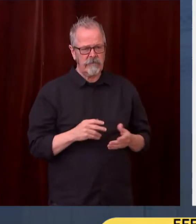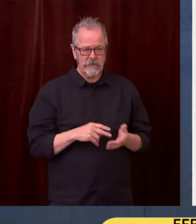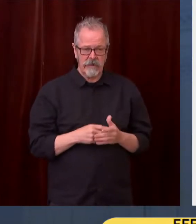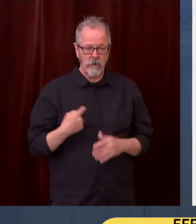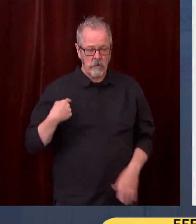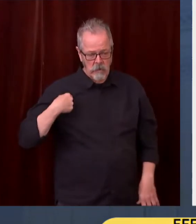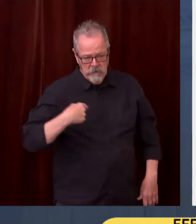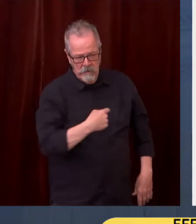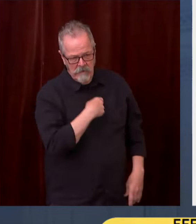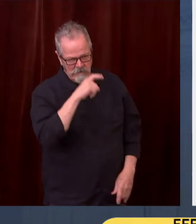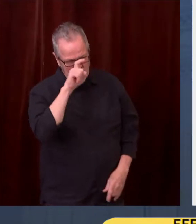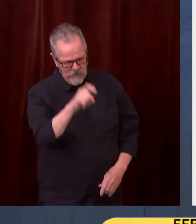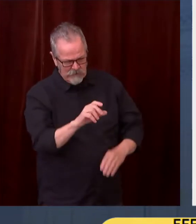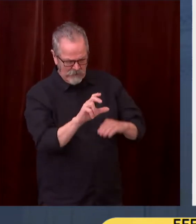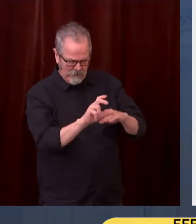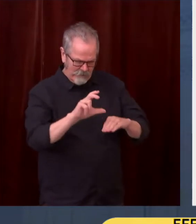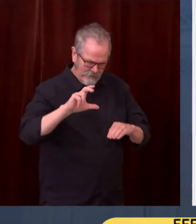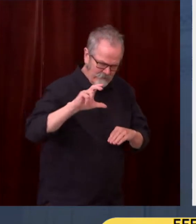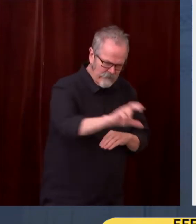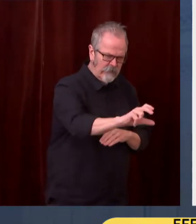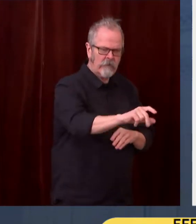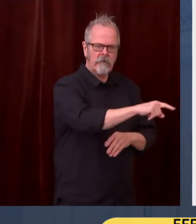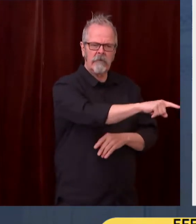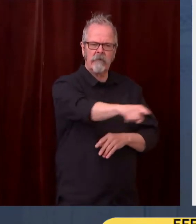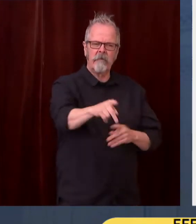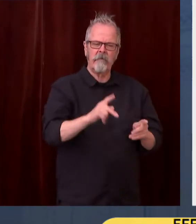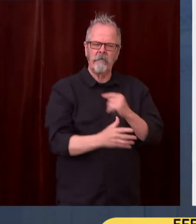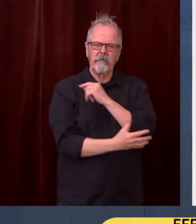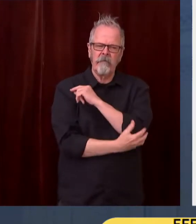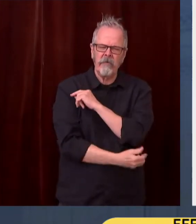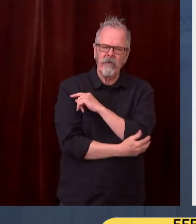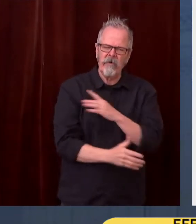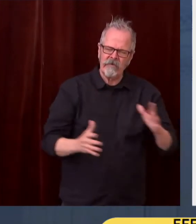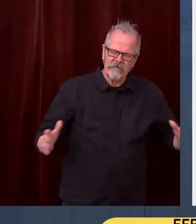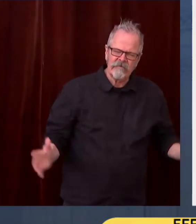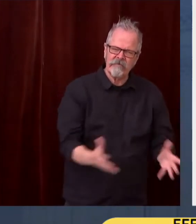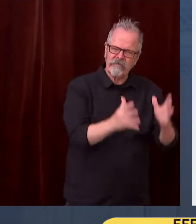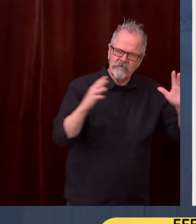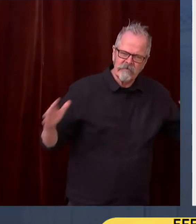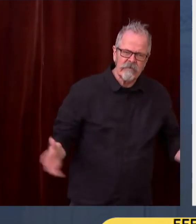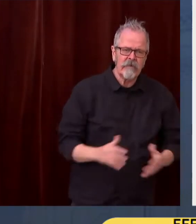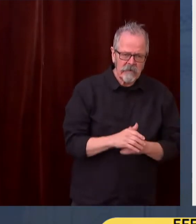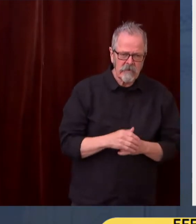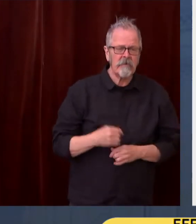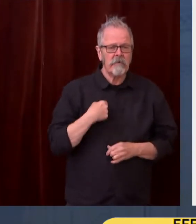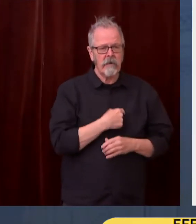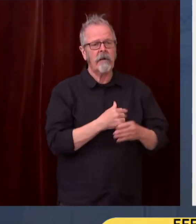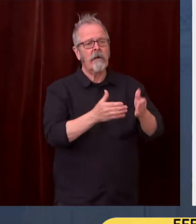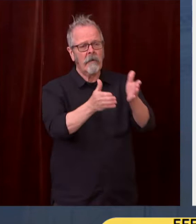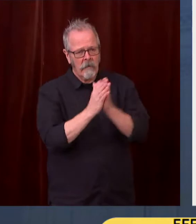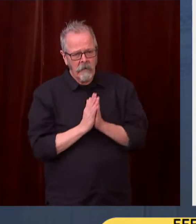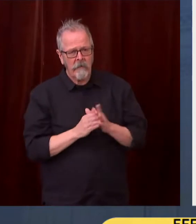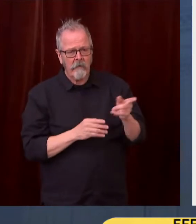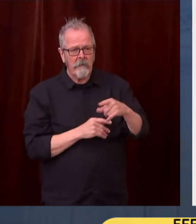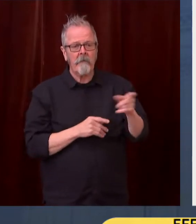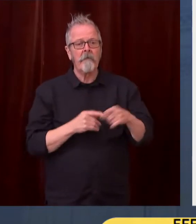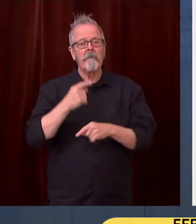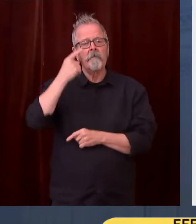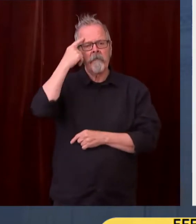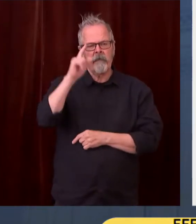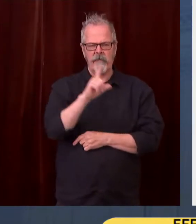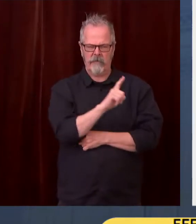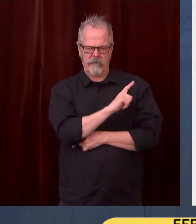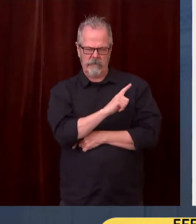to invest in housing and homelessness and asks that any additional funds are implemented with communities like Skagit in mind.